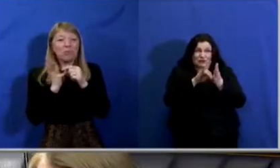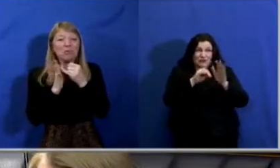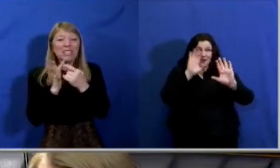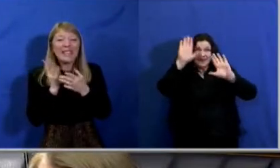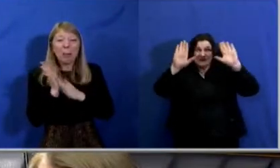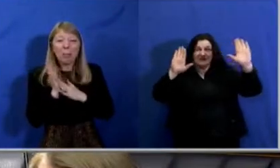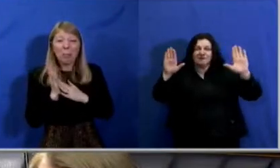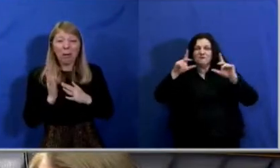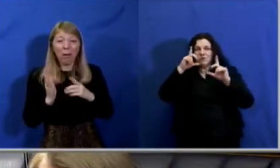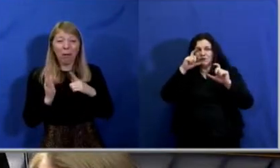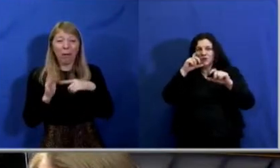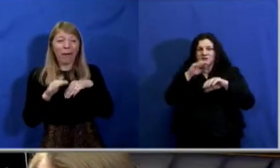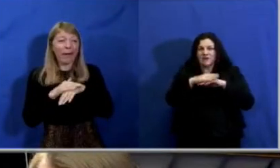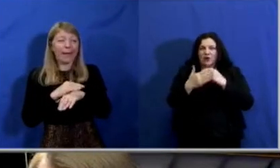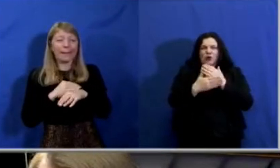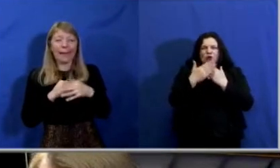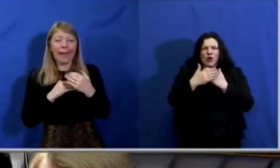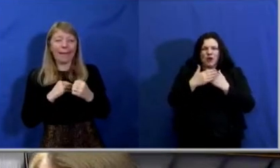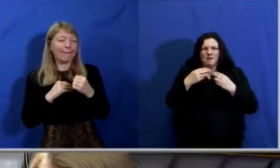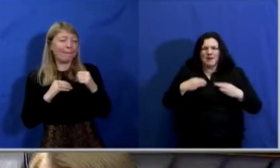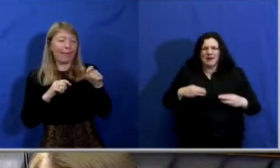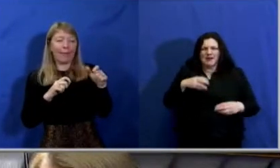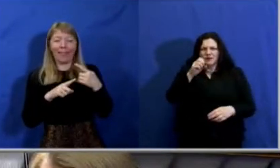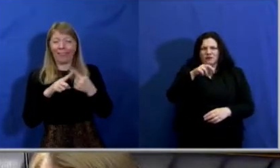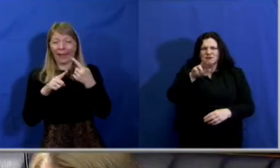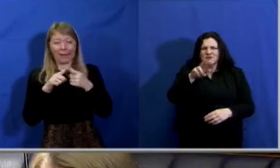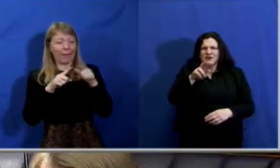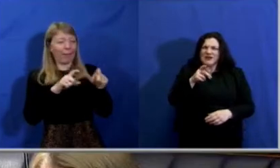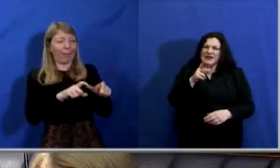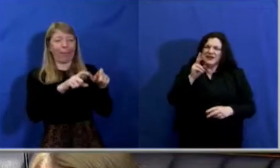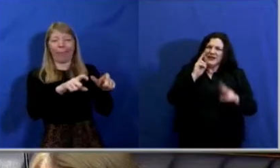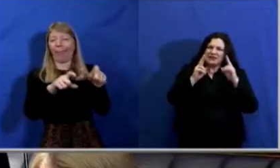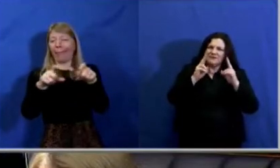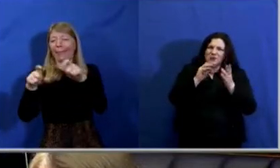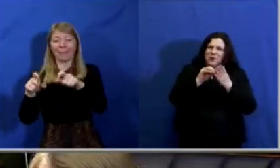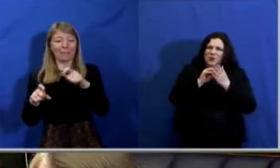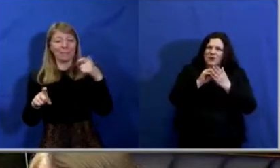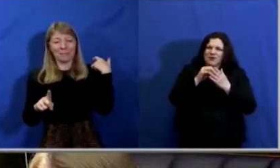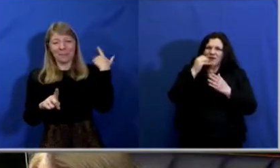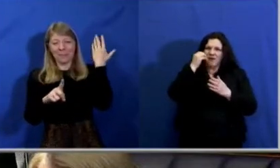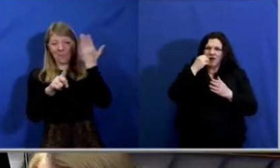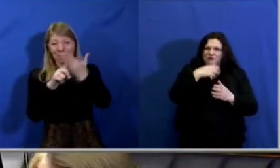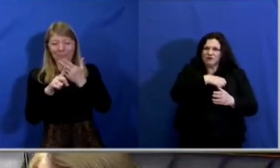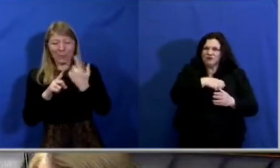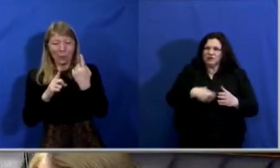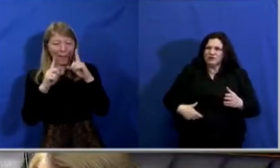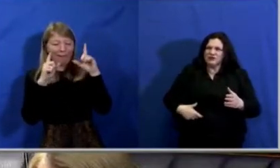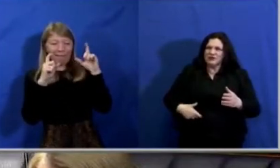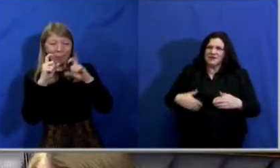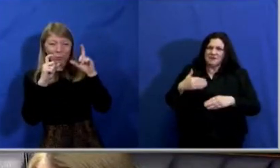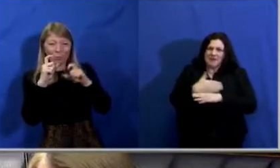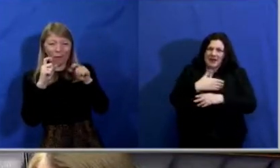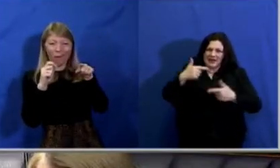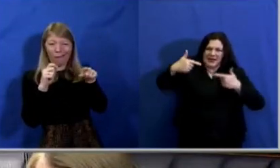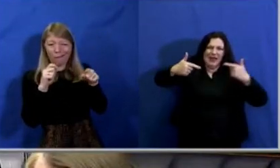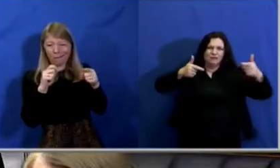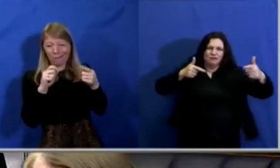of a very young Christopher Stalford being interviewed with his orange collaret at the field in Finnecy by a camera crew.